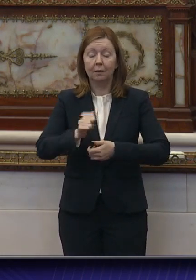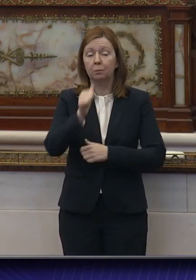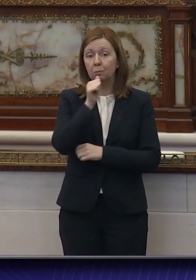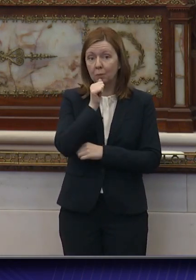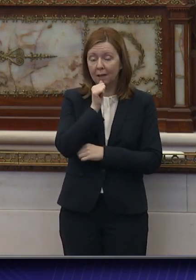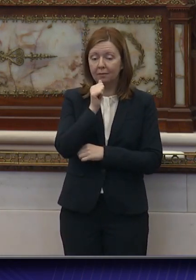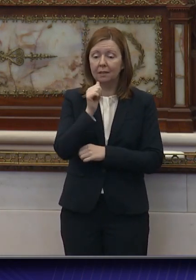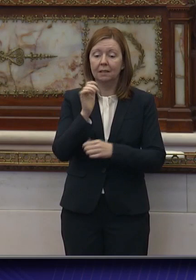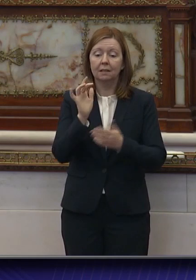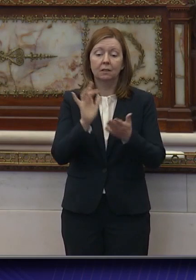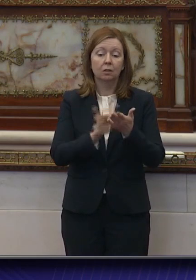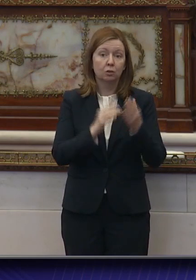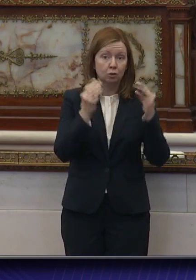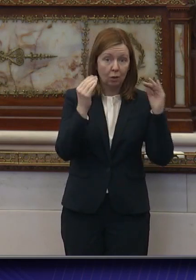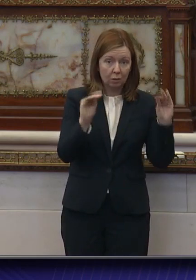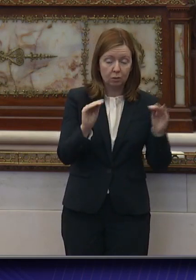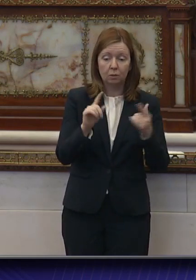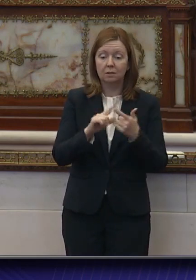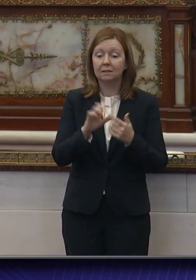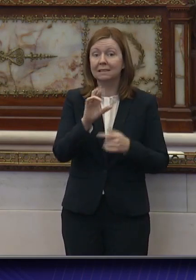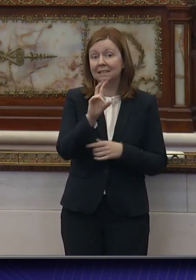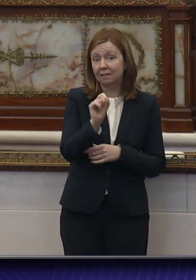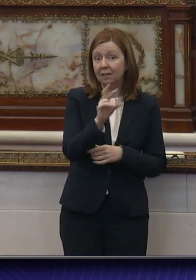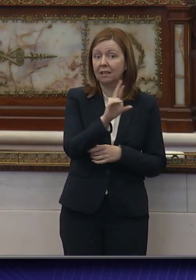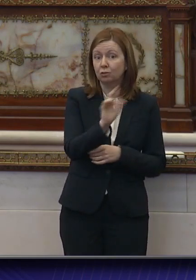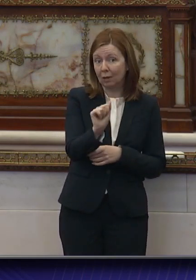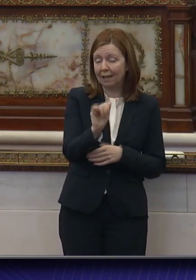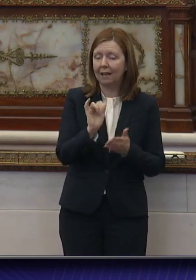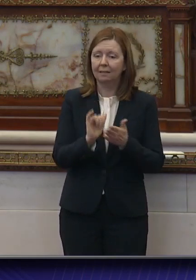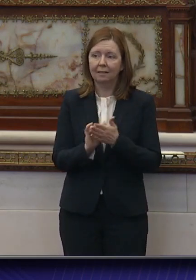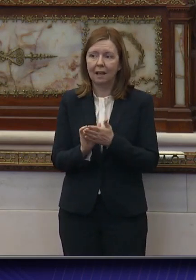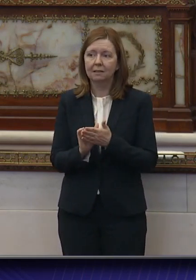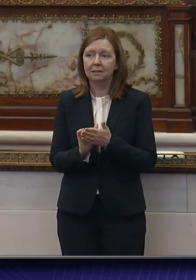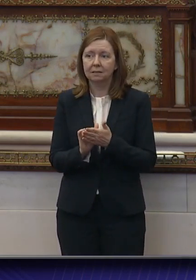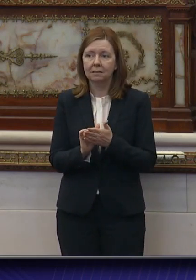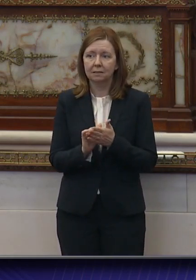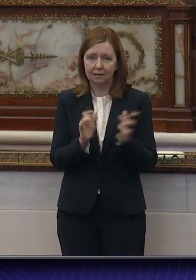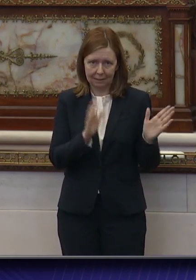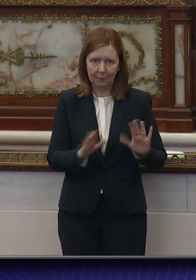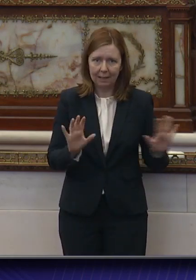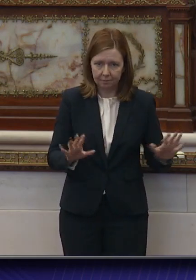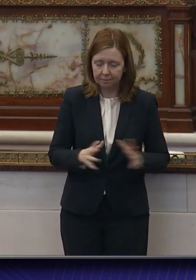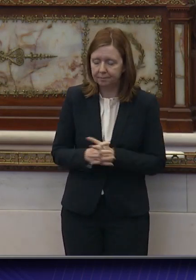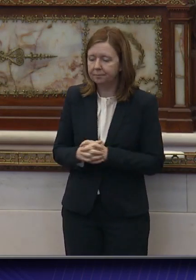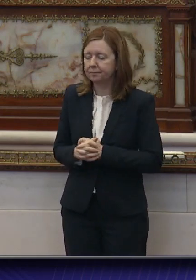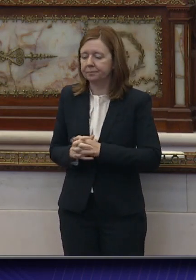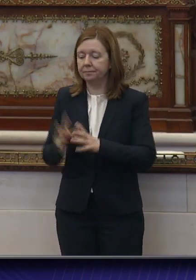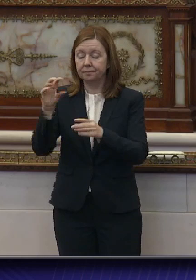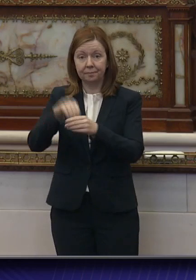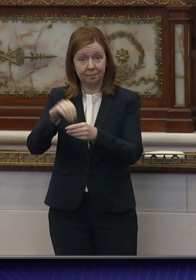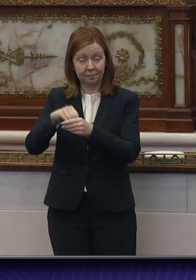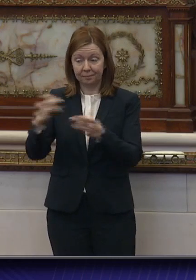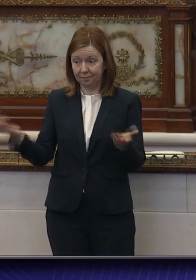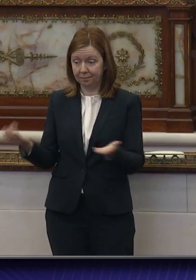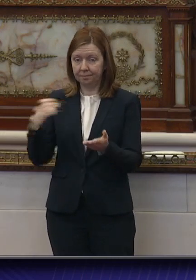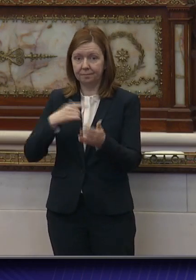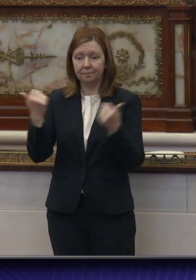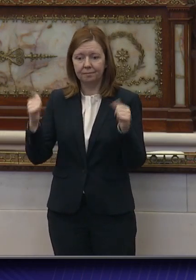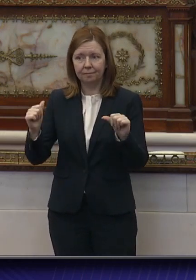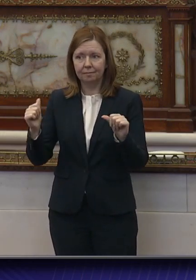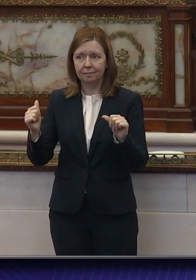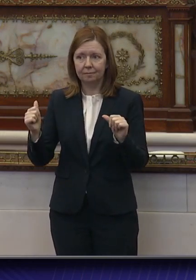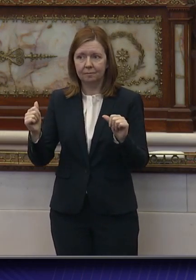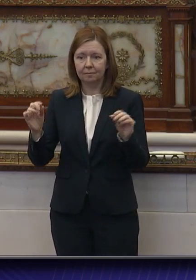drugstores, CVS, and Rite Agen. That is the overlapping plan. Internally, we're trying to move